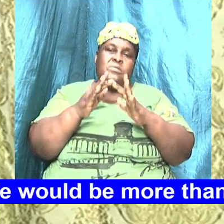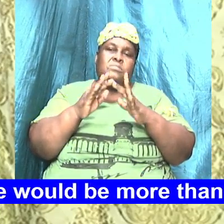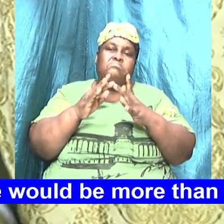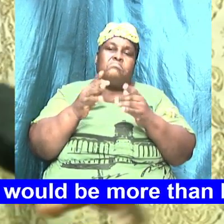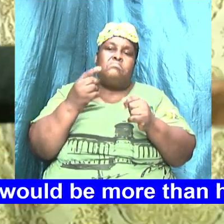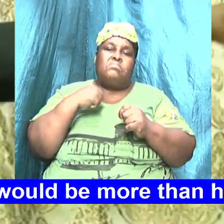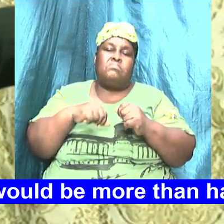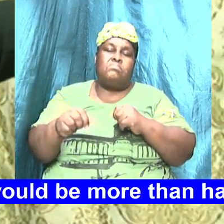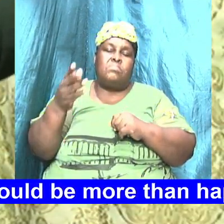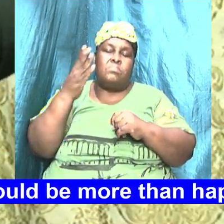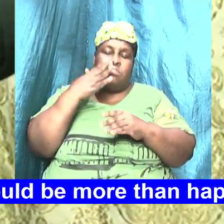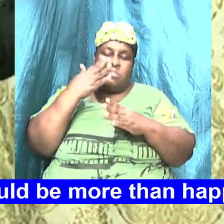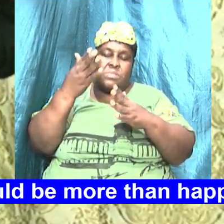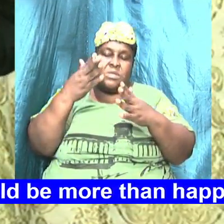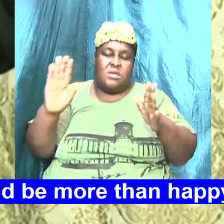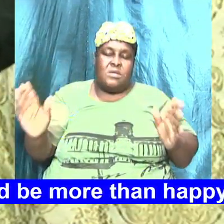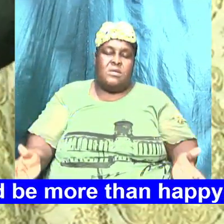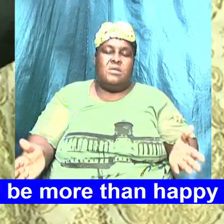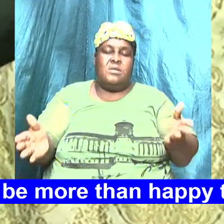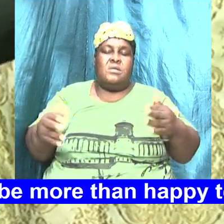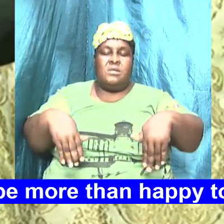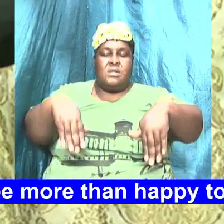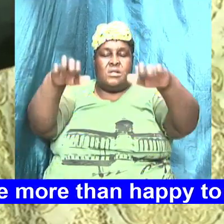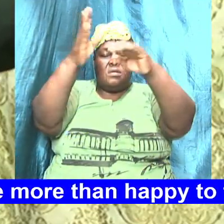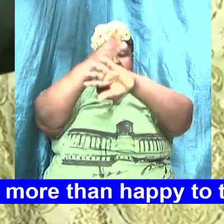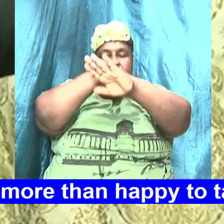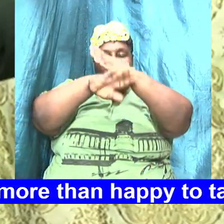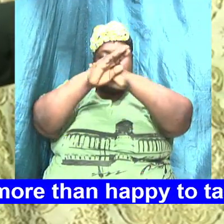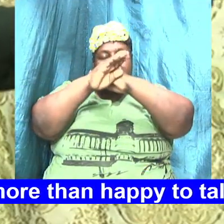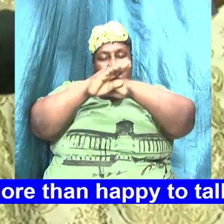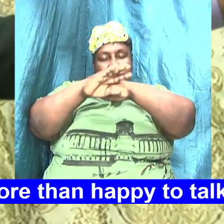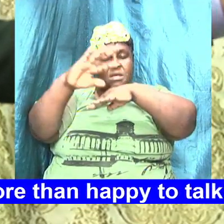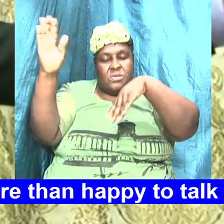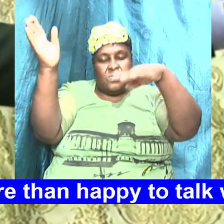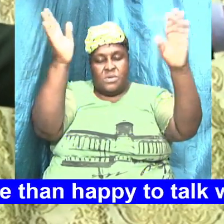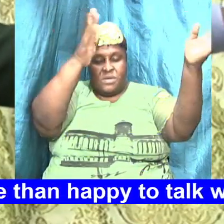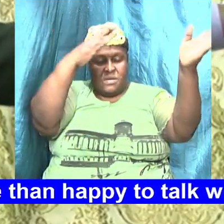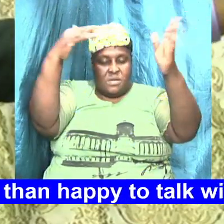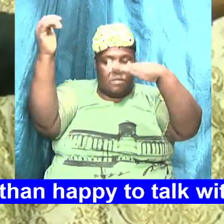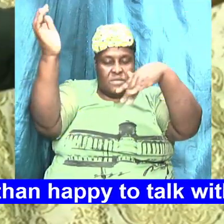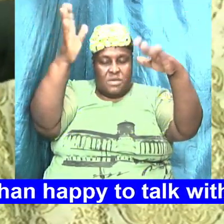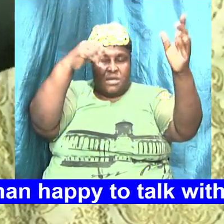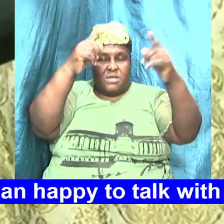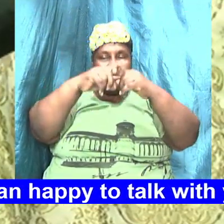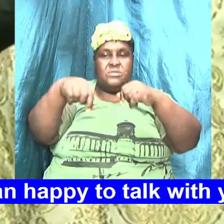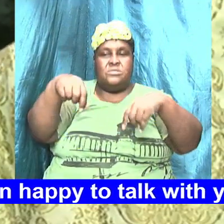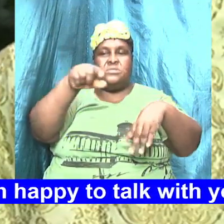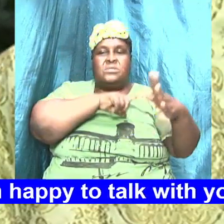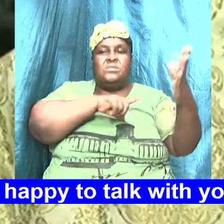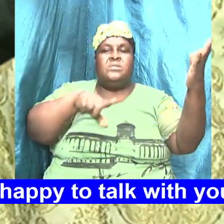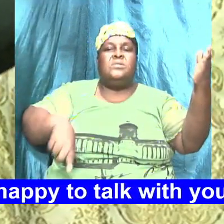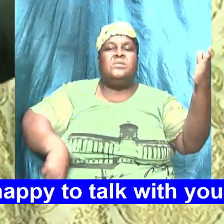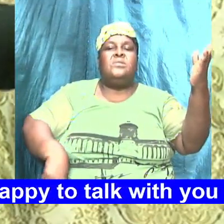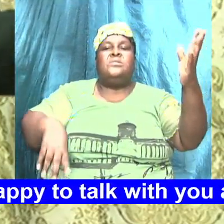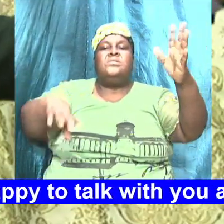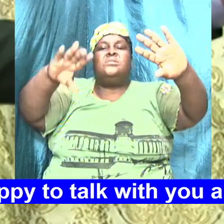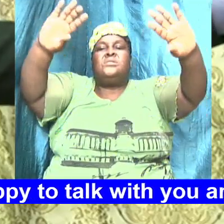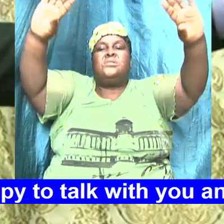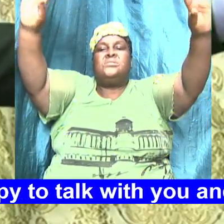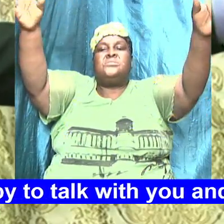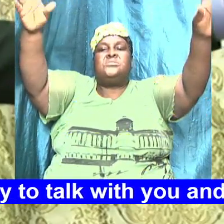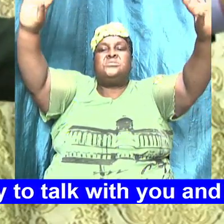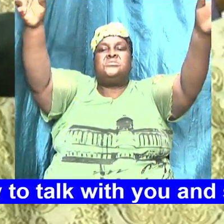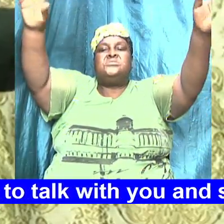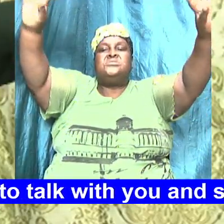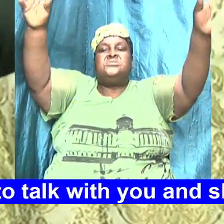Bless You Thank You For Tuning In Just Lift Your Hands And Wave Them To The Lord Amen Just Wave Them To The Lord And Give Him Thanks Thank